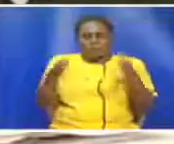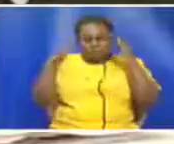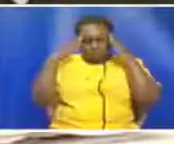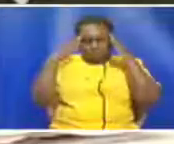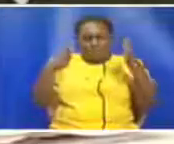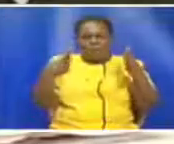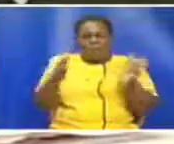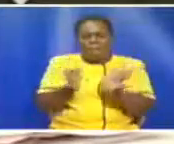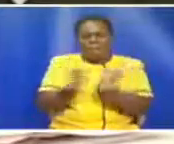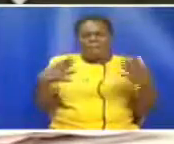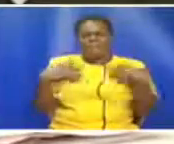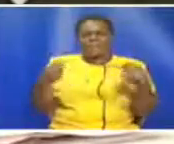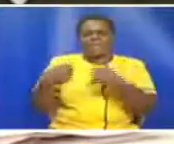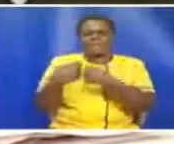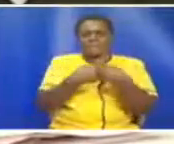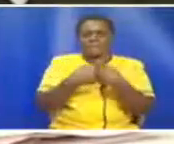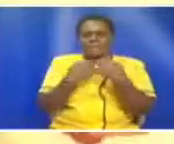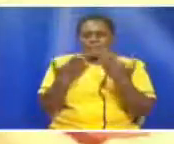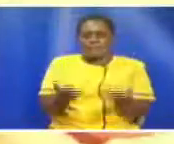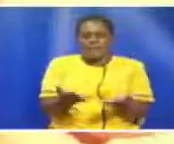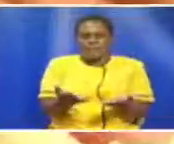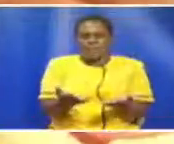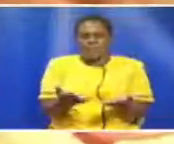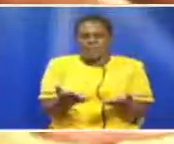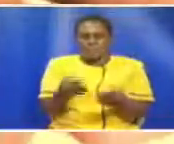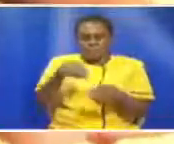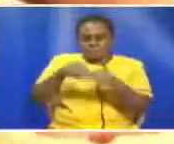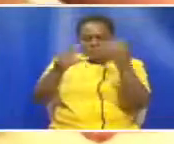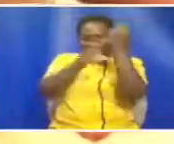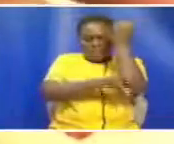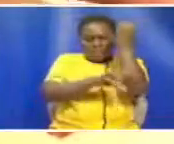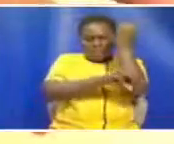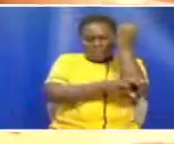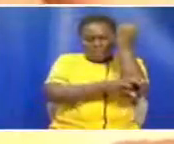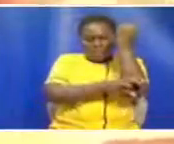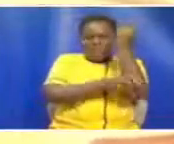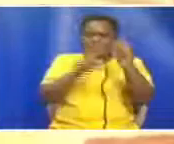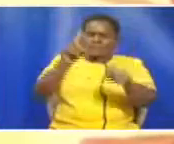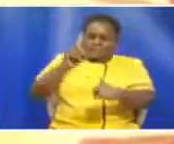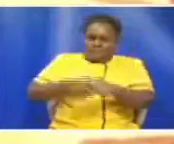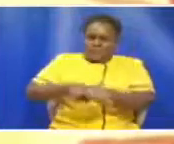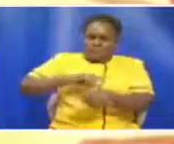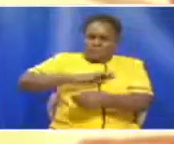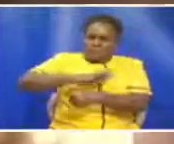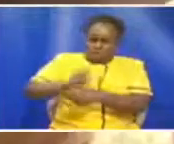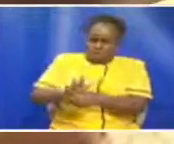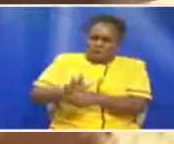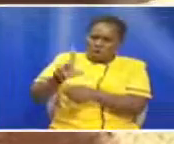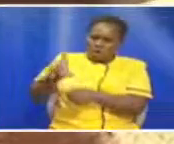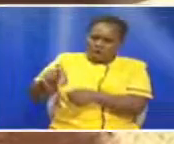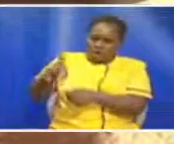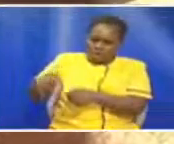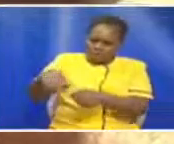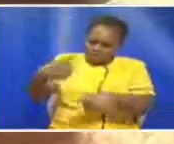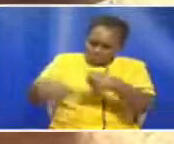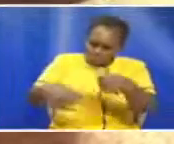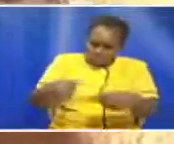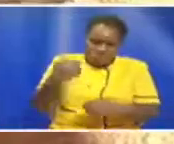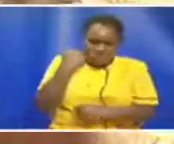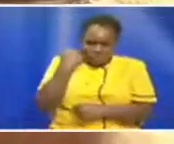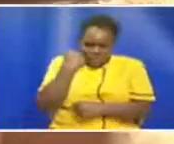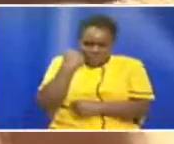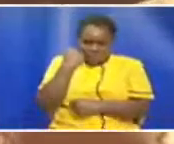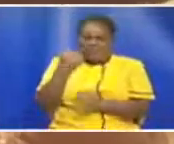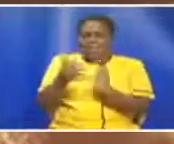public health challenges currently bedeviling the country. In the wake of the ongoing global COVID-19 pandemic,